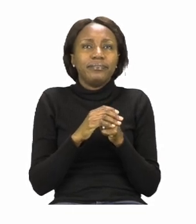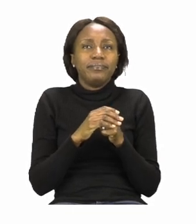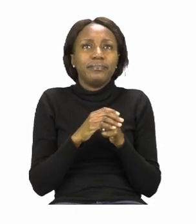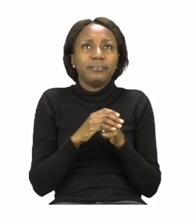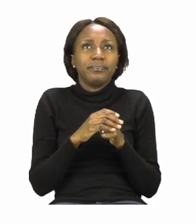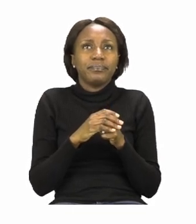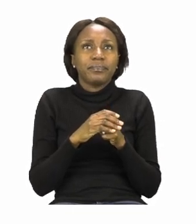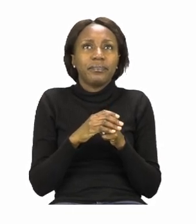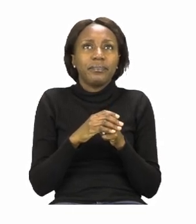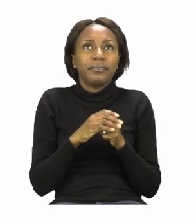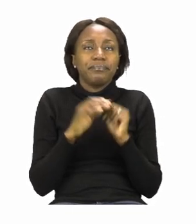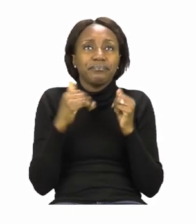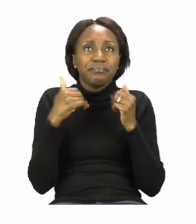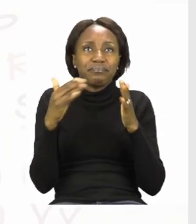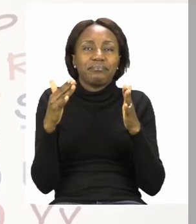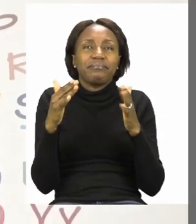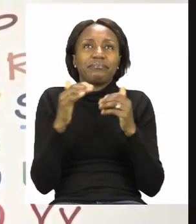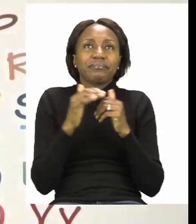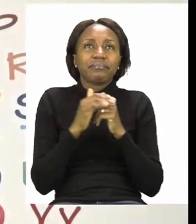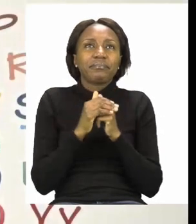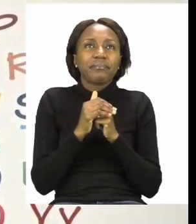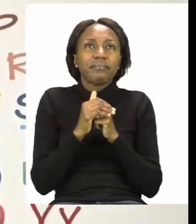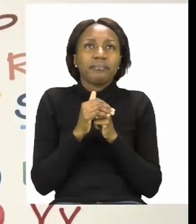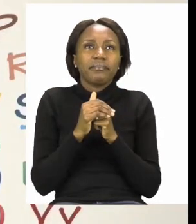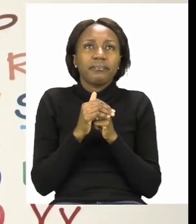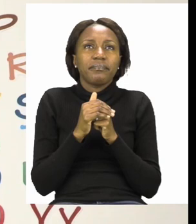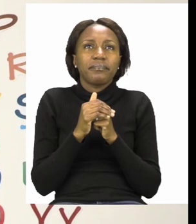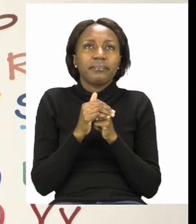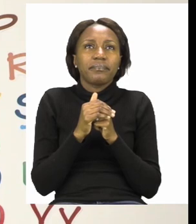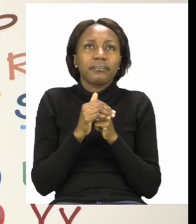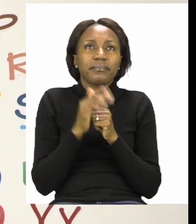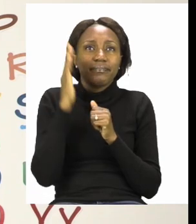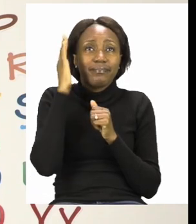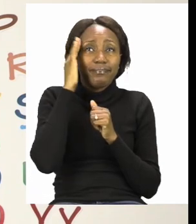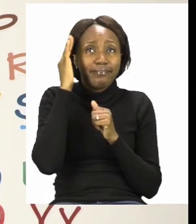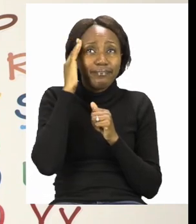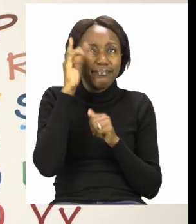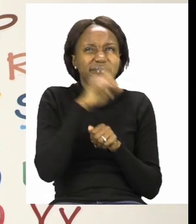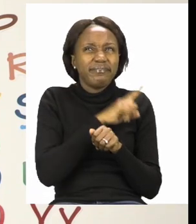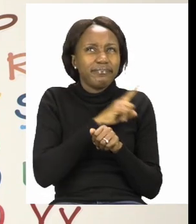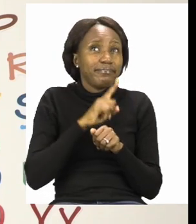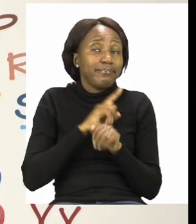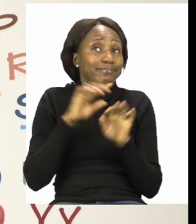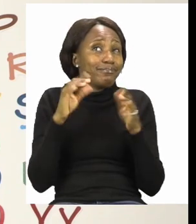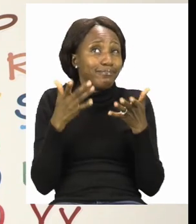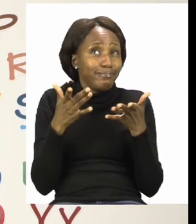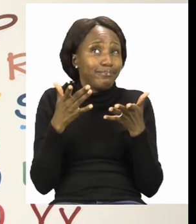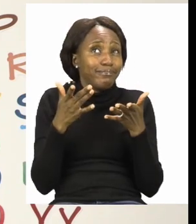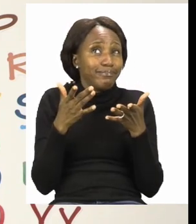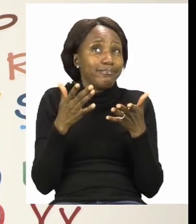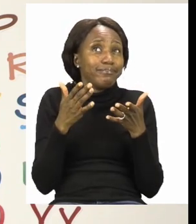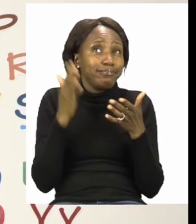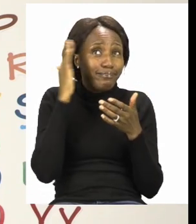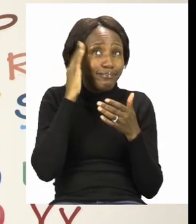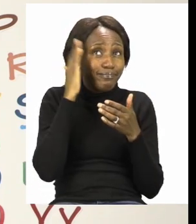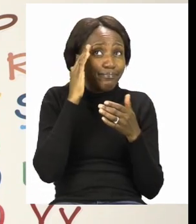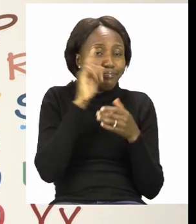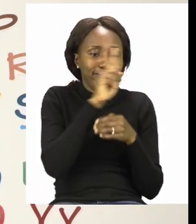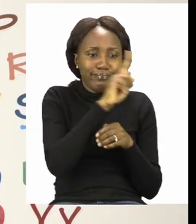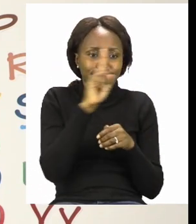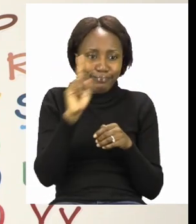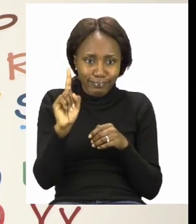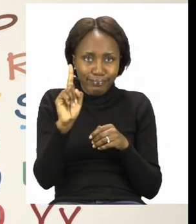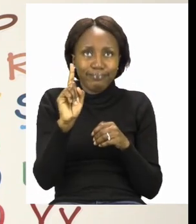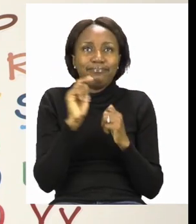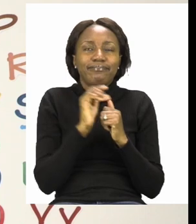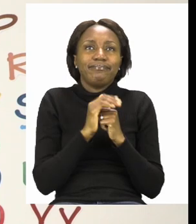Let's take a look. Now, we already know what the number 11 looks like. We said that it is two digits, a